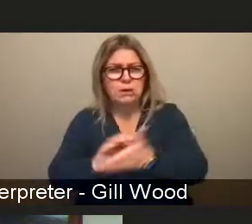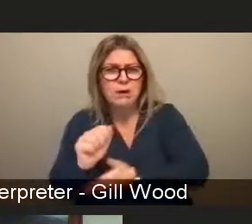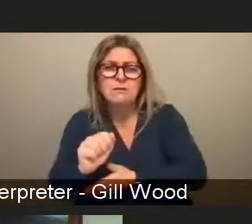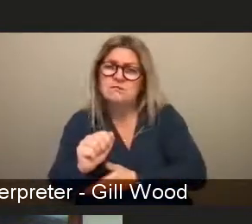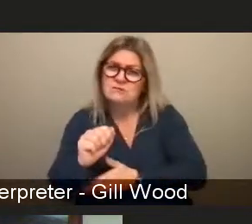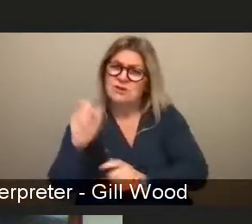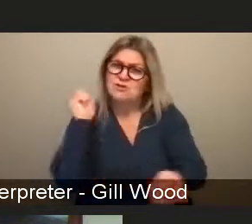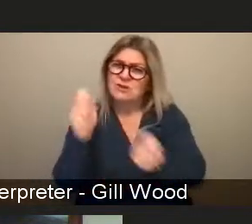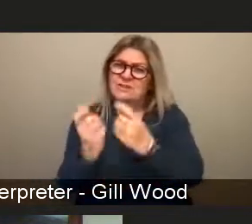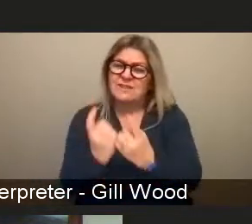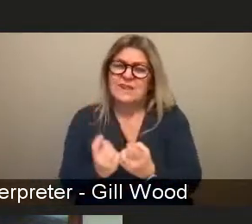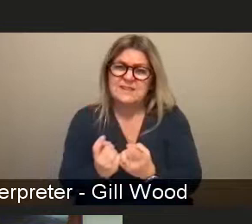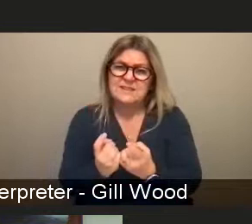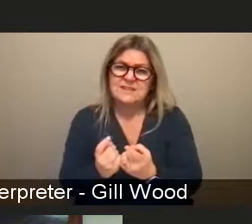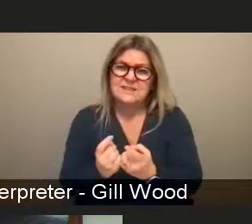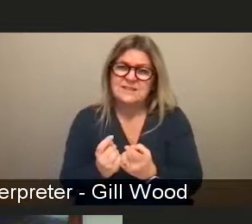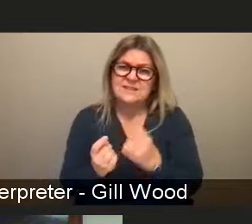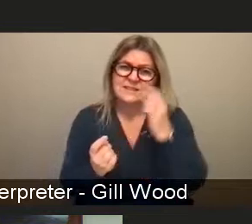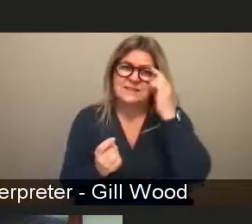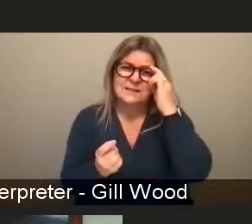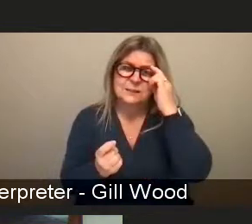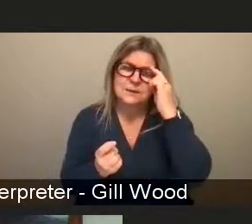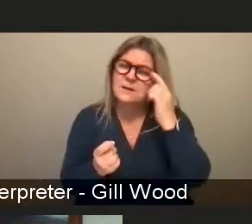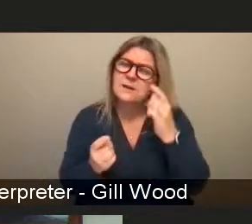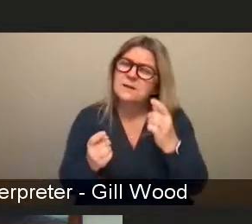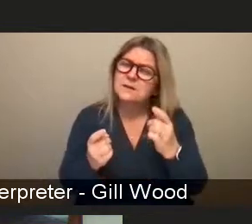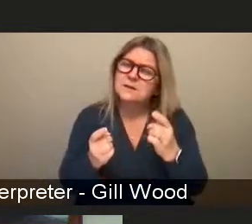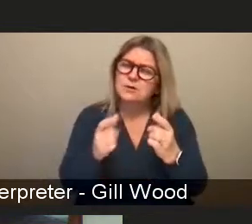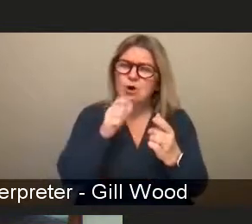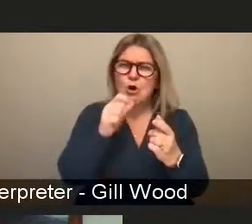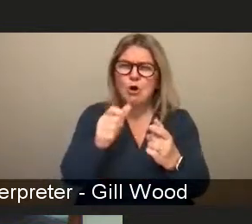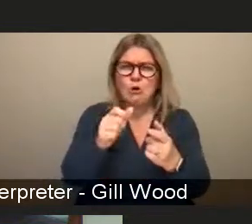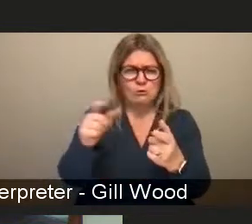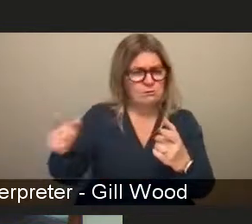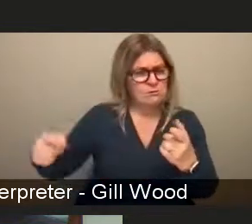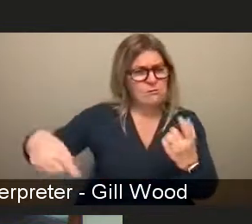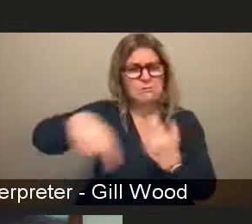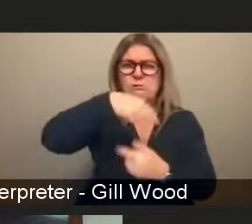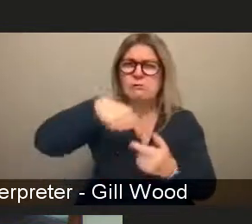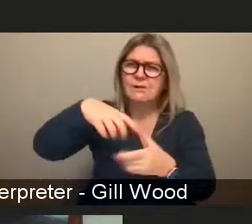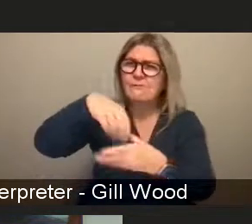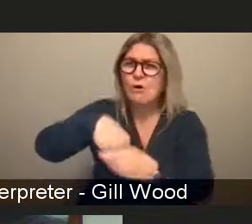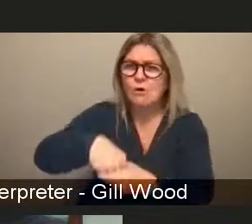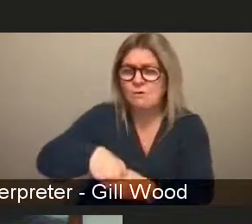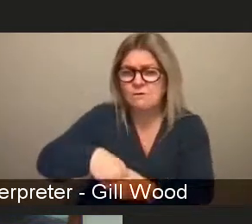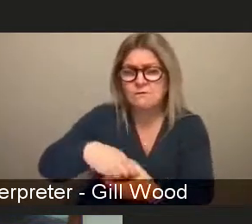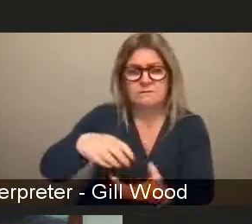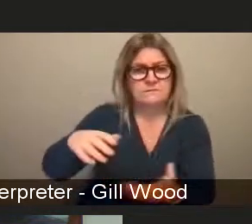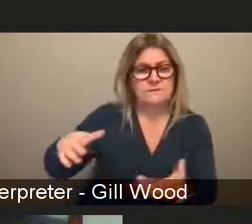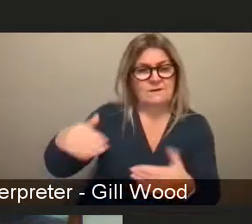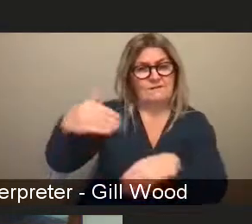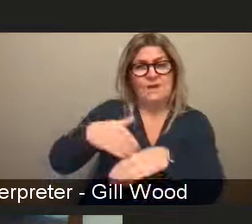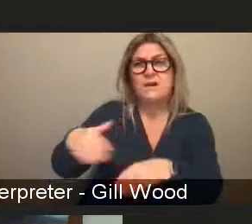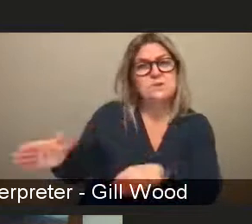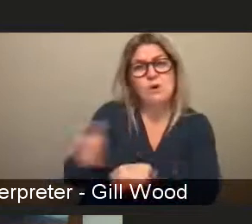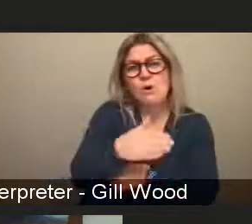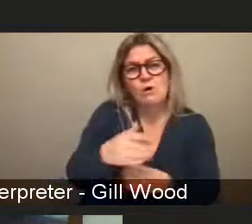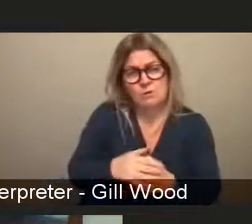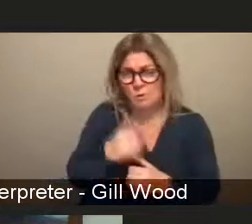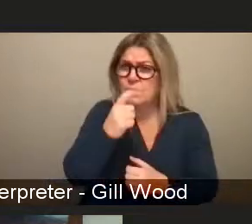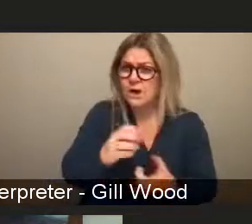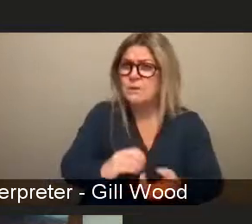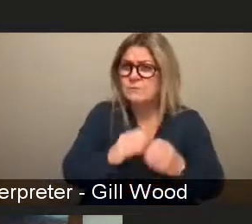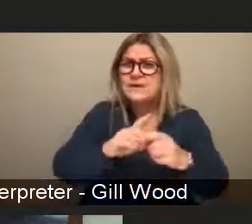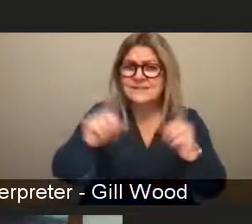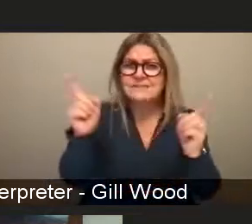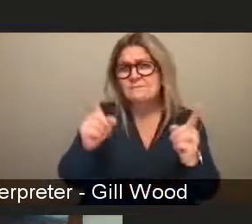this is something in which we are all invested and which we can all help or make a difference or